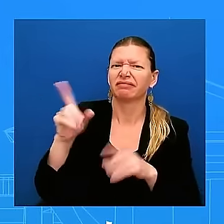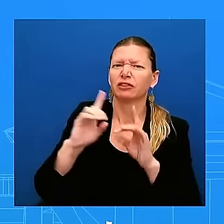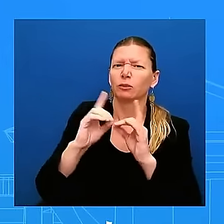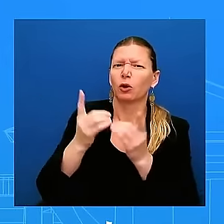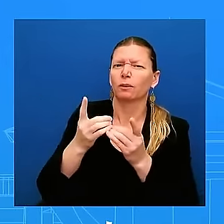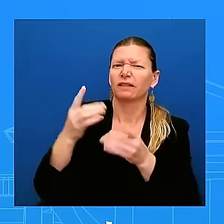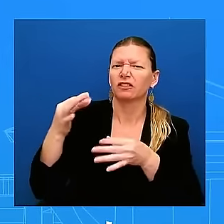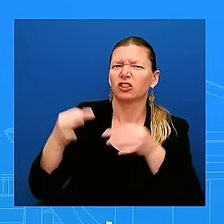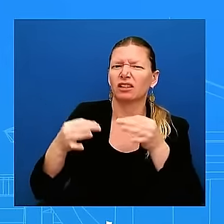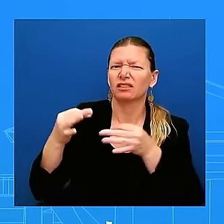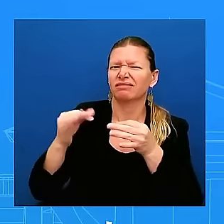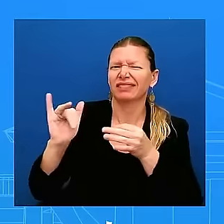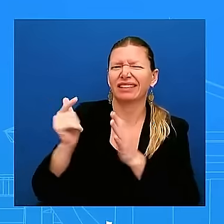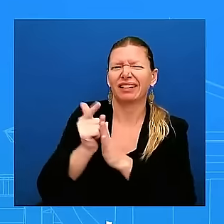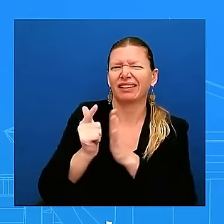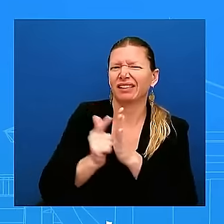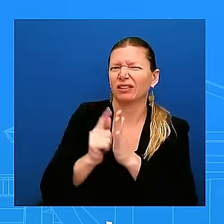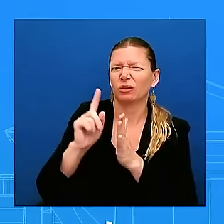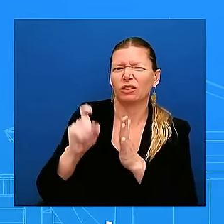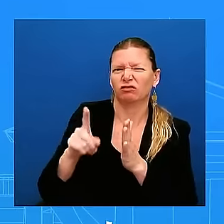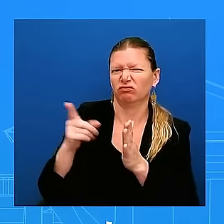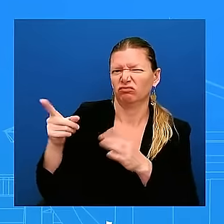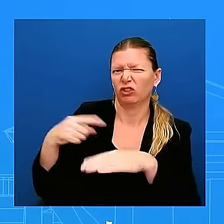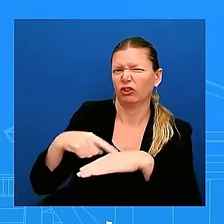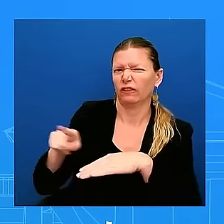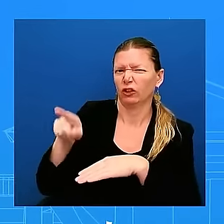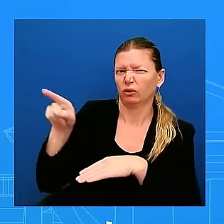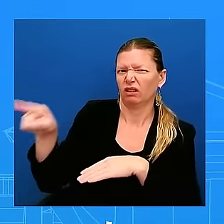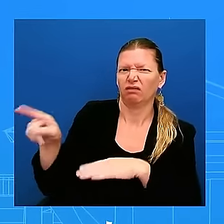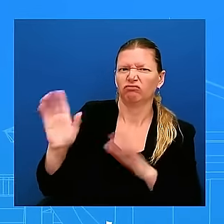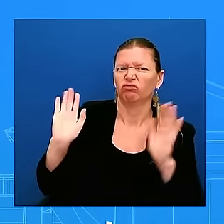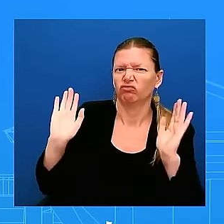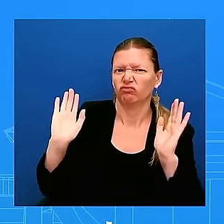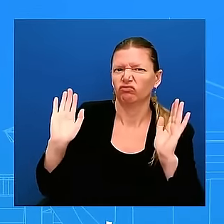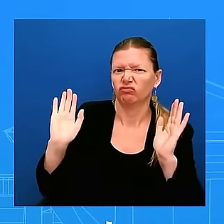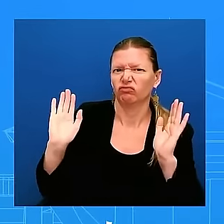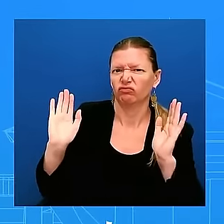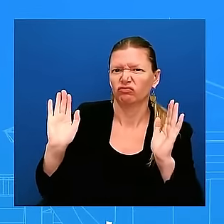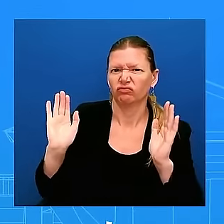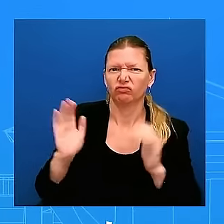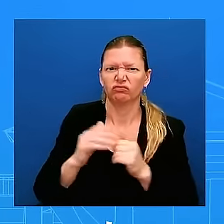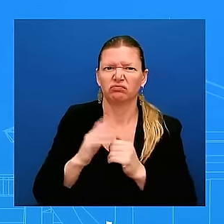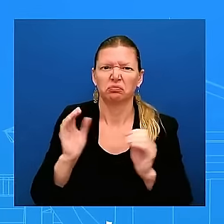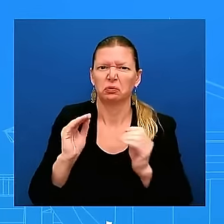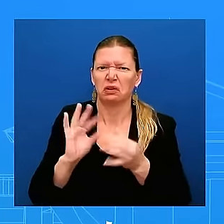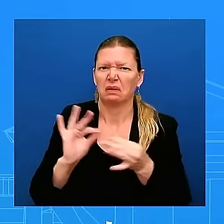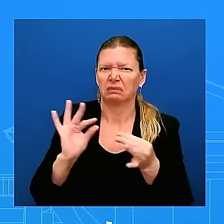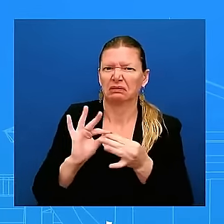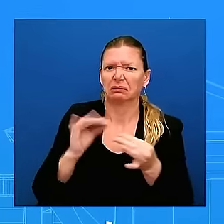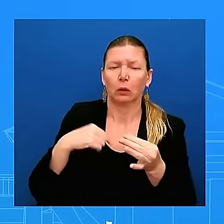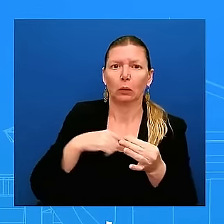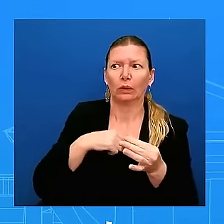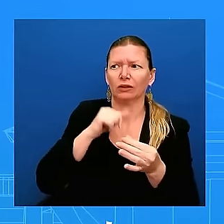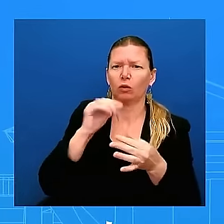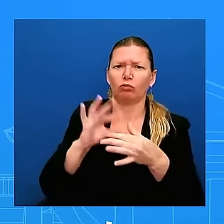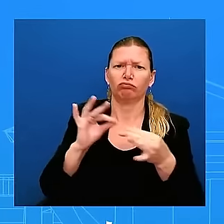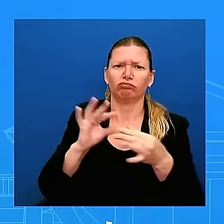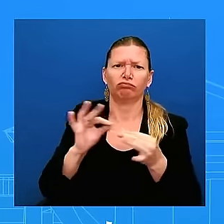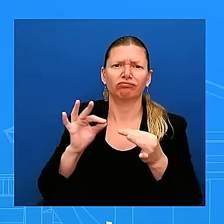uh and so i'm just we just don't comment on ongoing legal matter i'm not going to do that uh from here so i'm going to leave it there